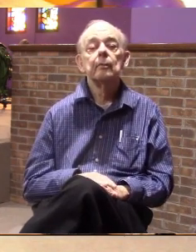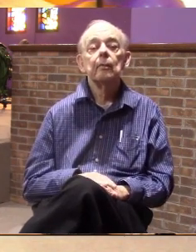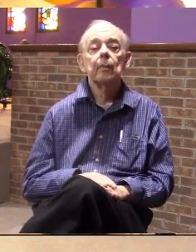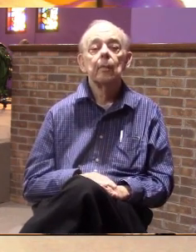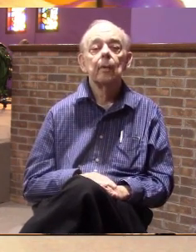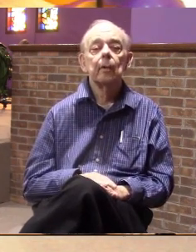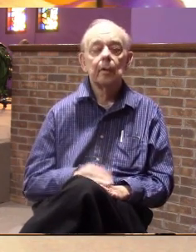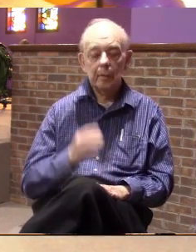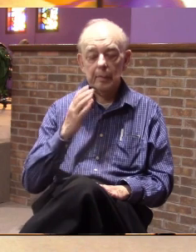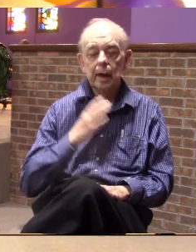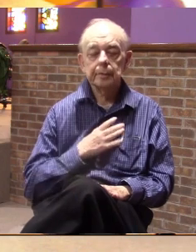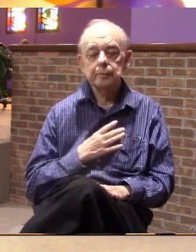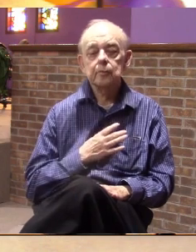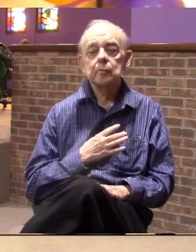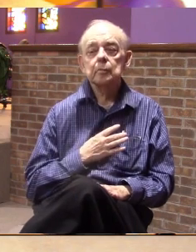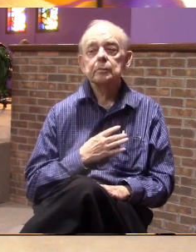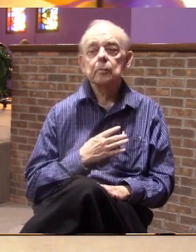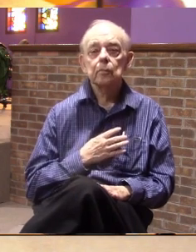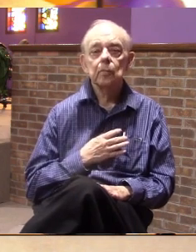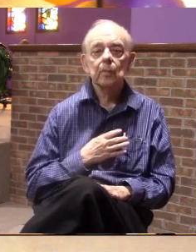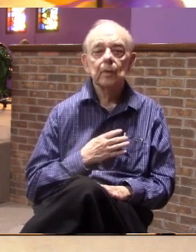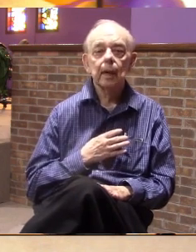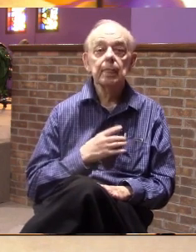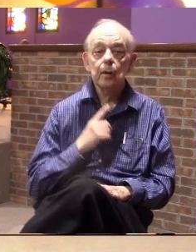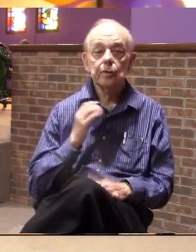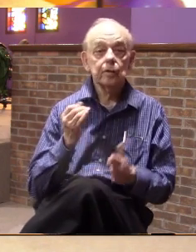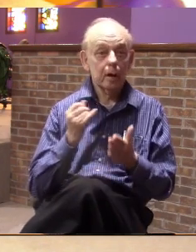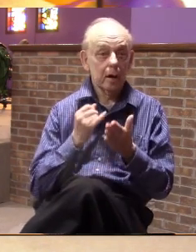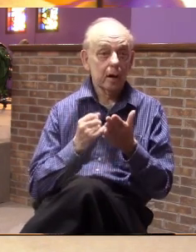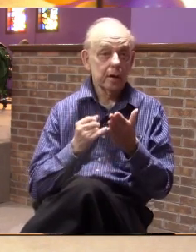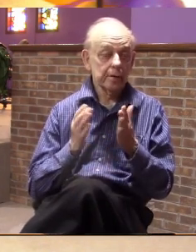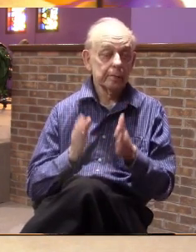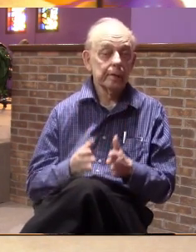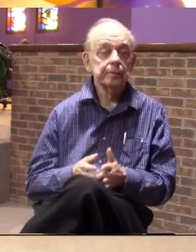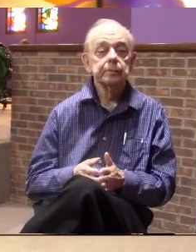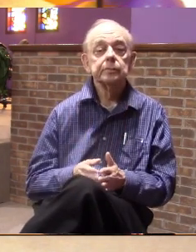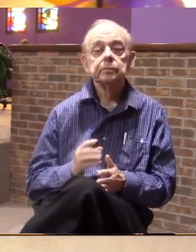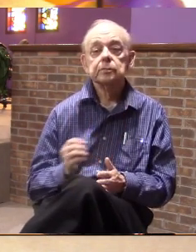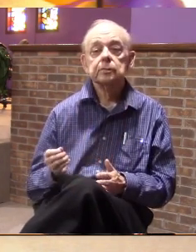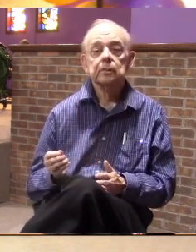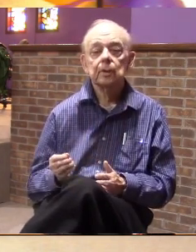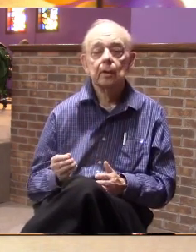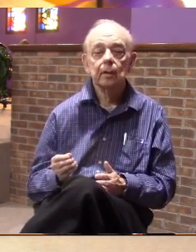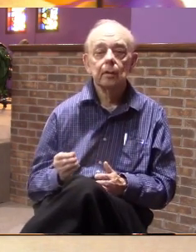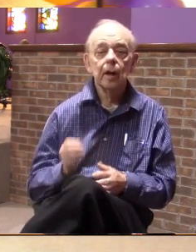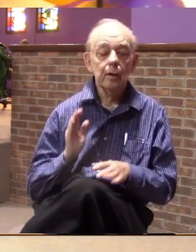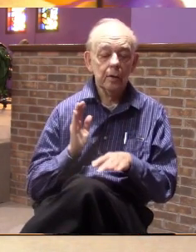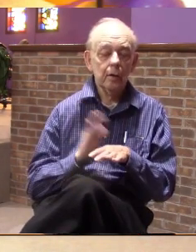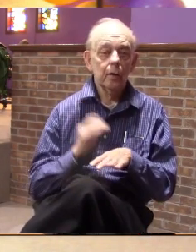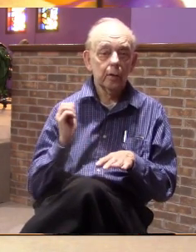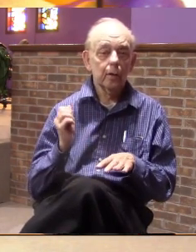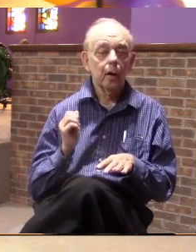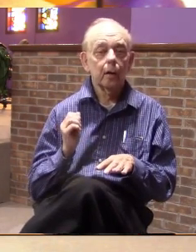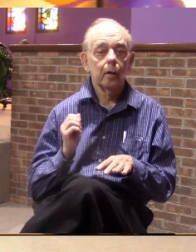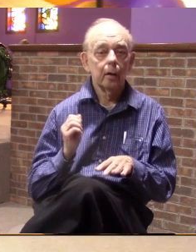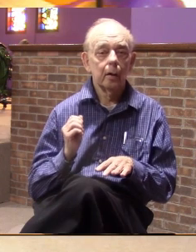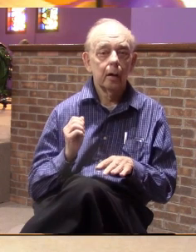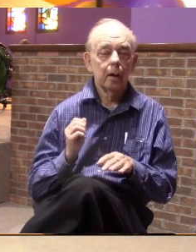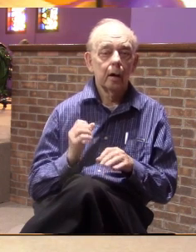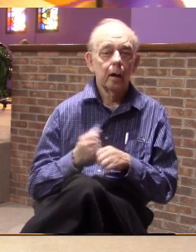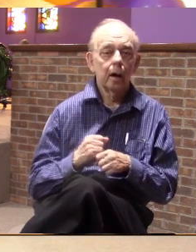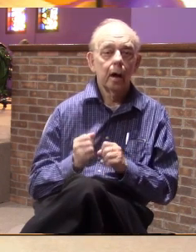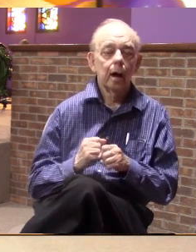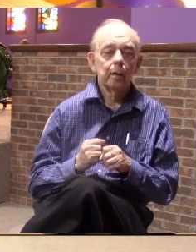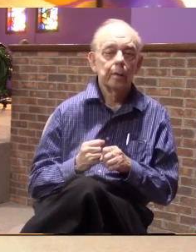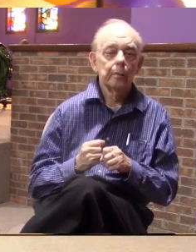he was an artist and he was summoned to make